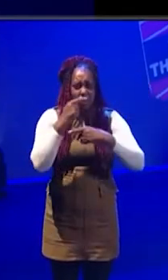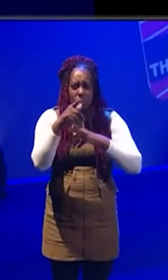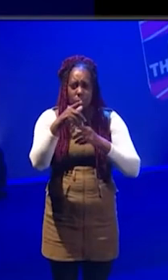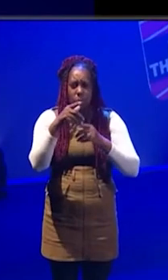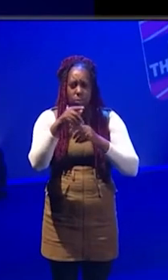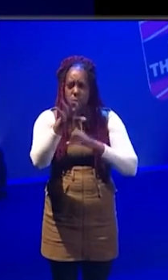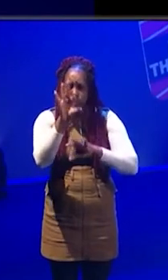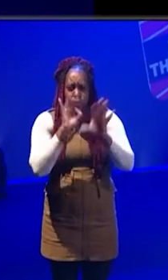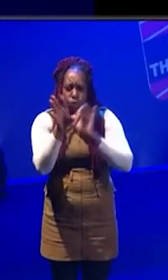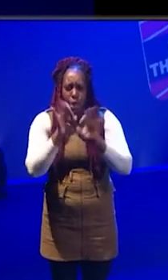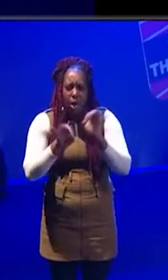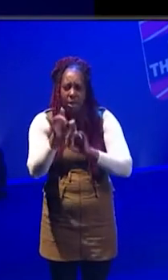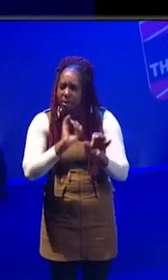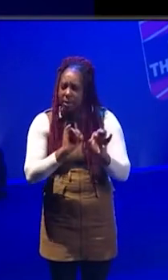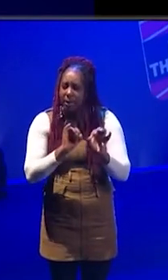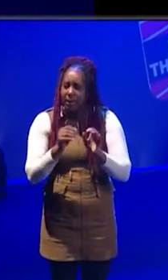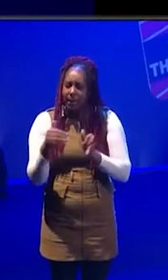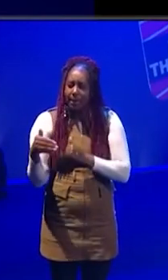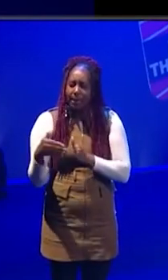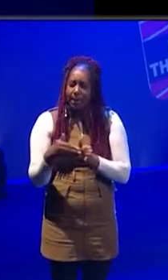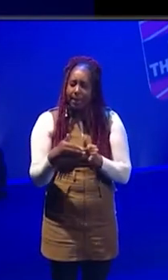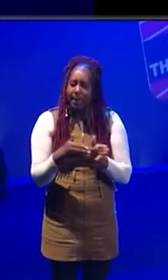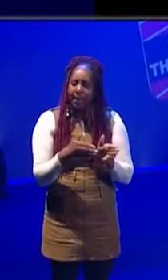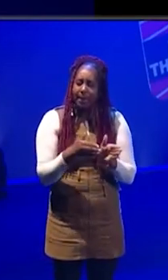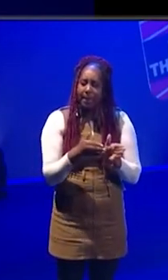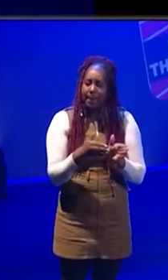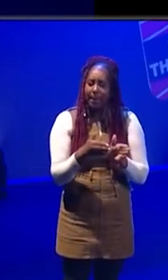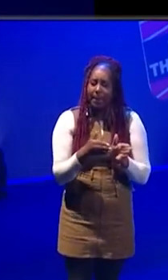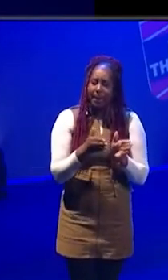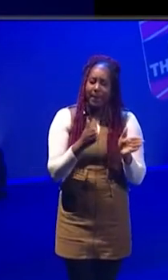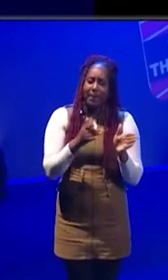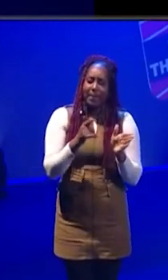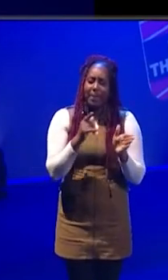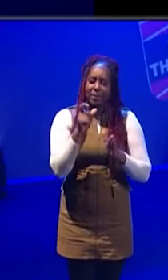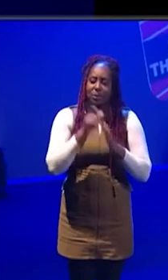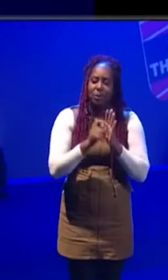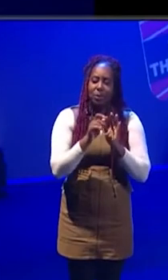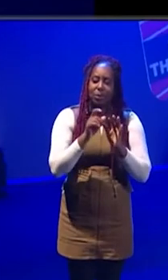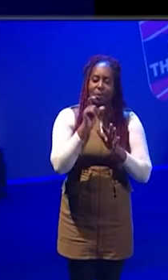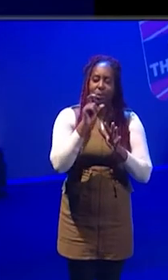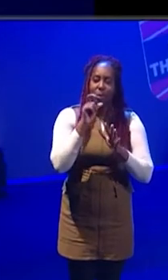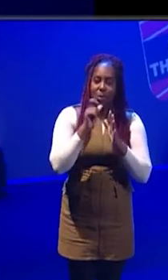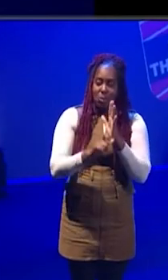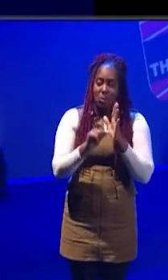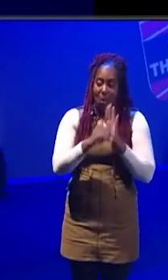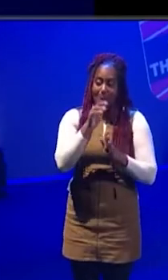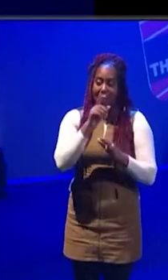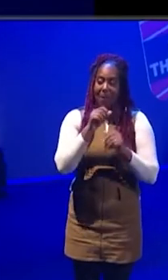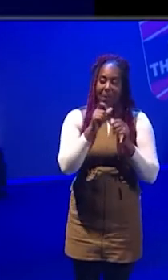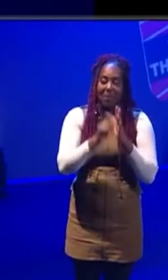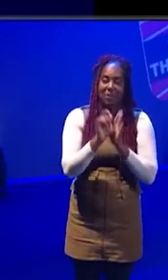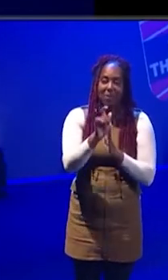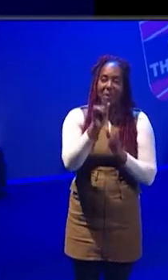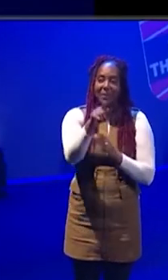I had to become self-employed. had to work as a freelancer to do the job that I'm doing. But that's as a lighting